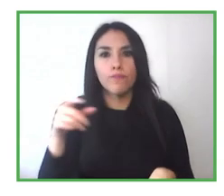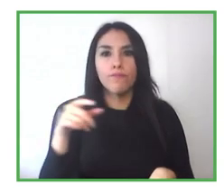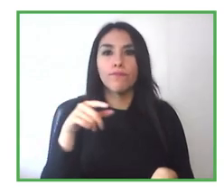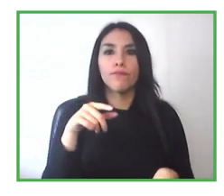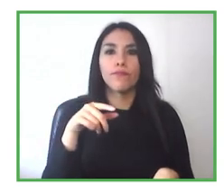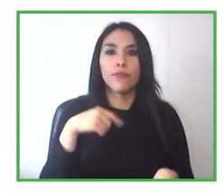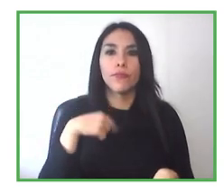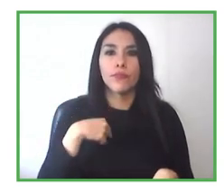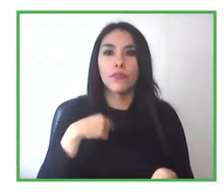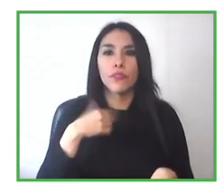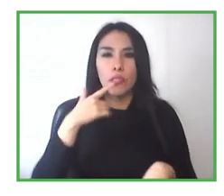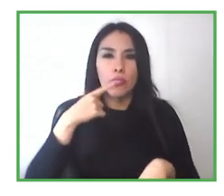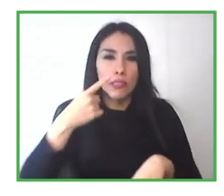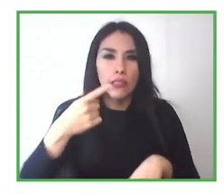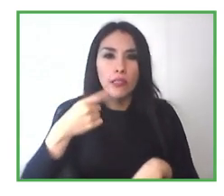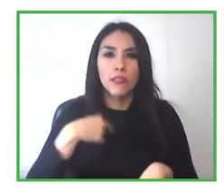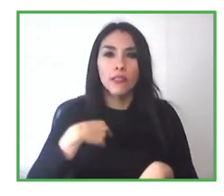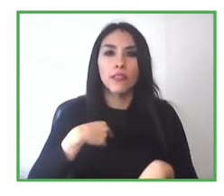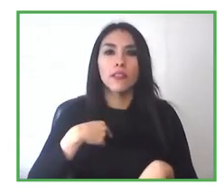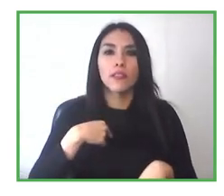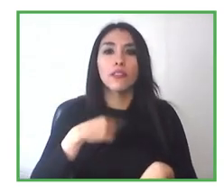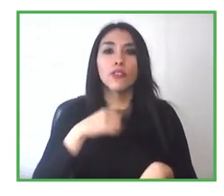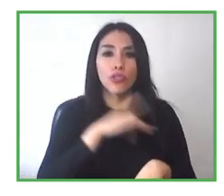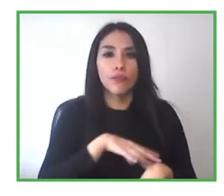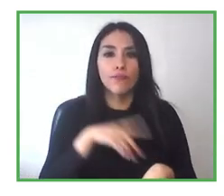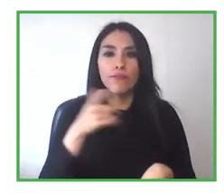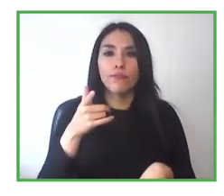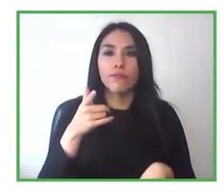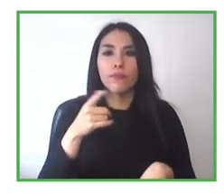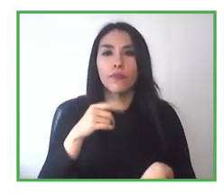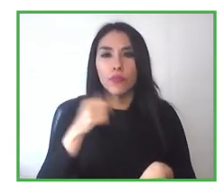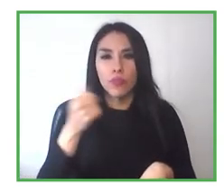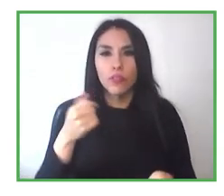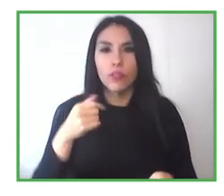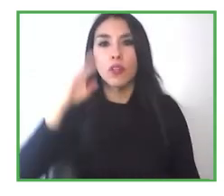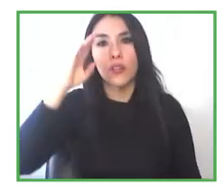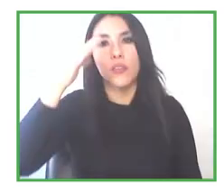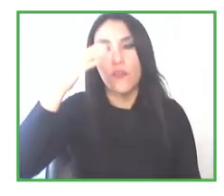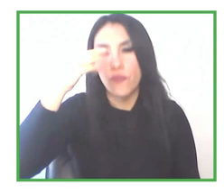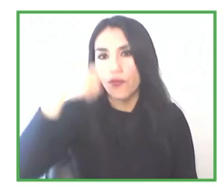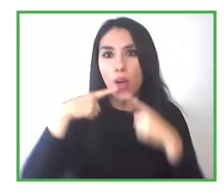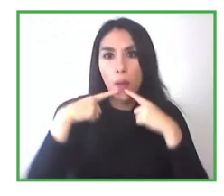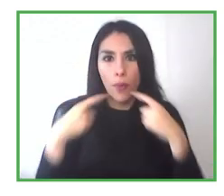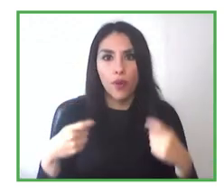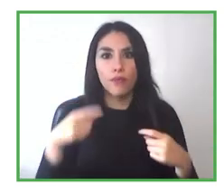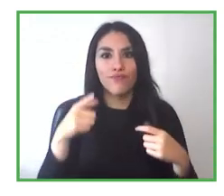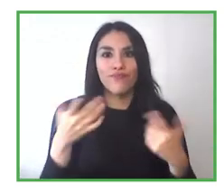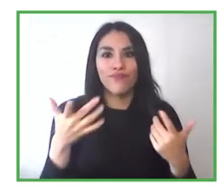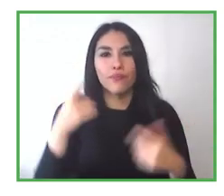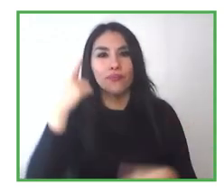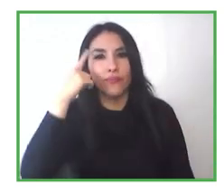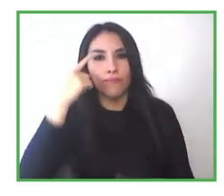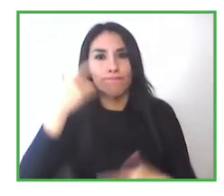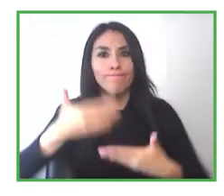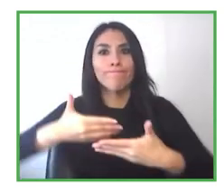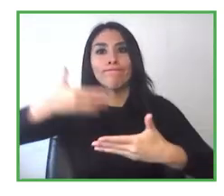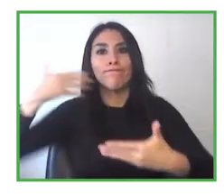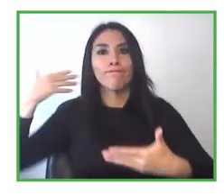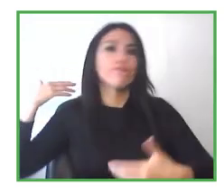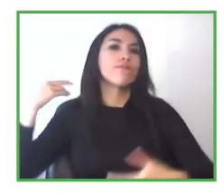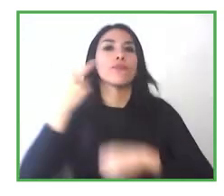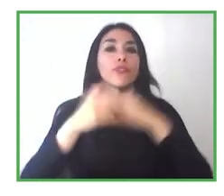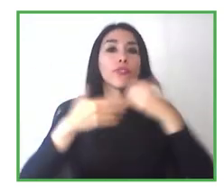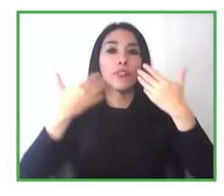three years ago, Solange, I know you're experts there. Three years ago, the Law of Work and